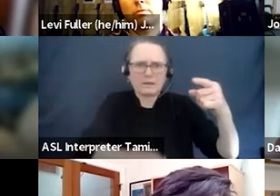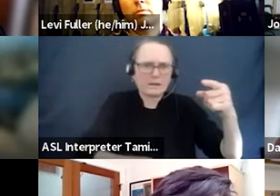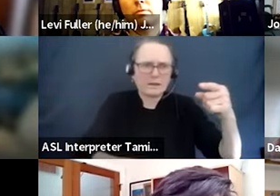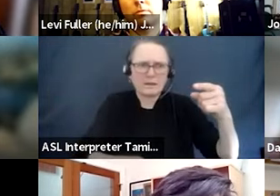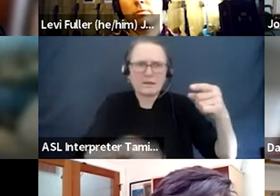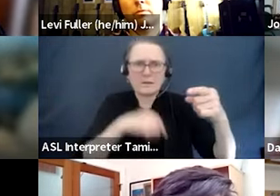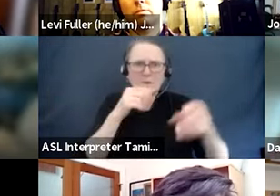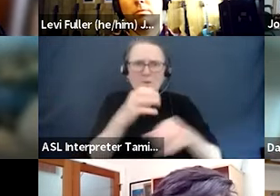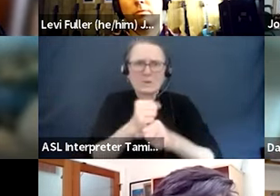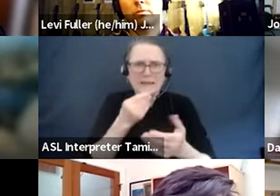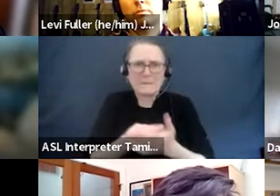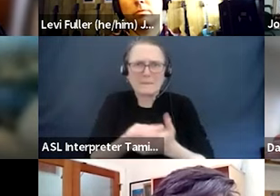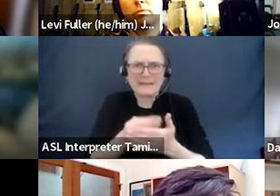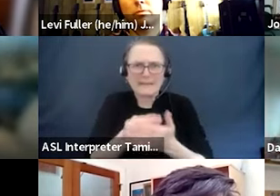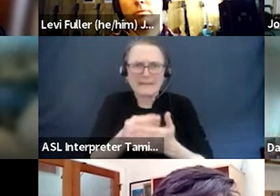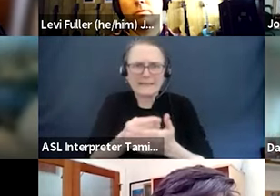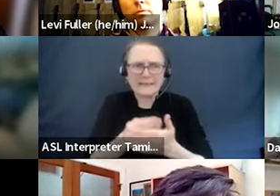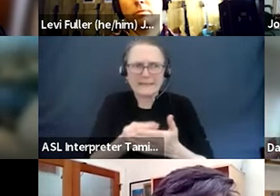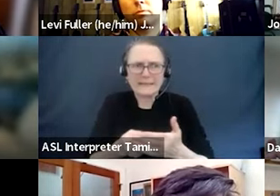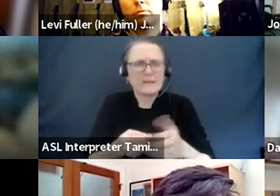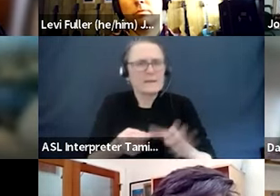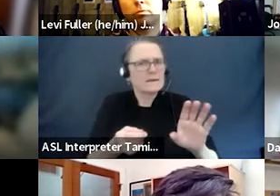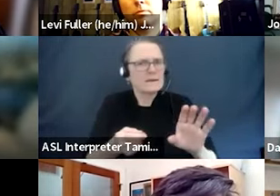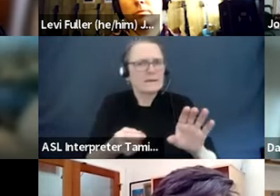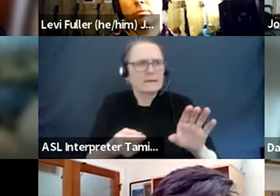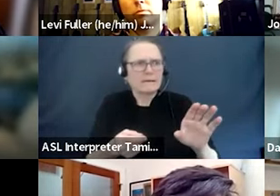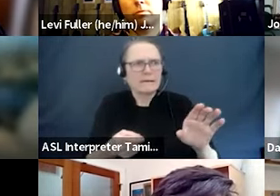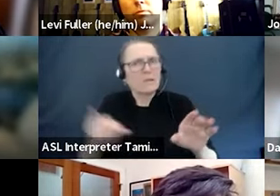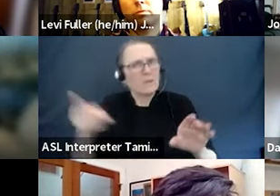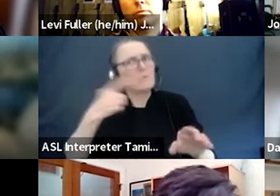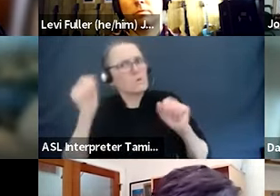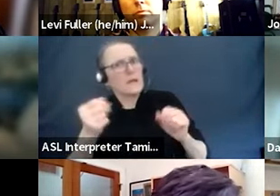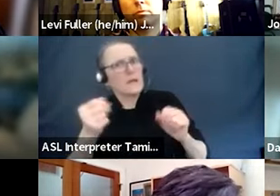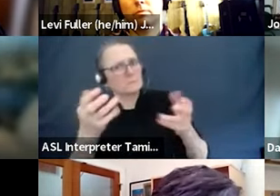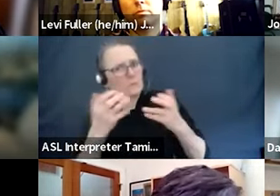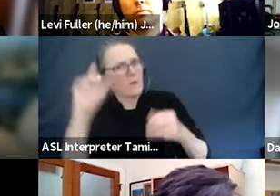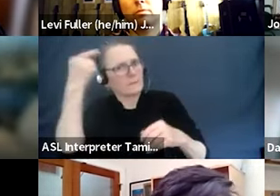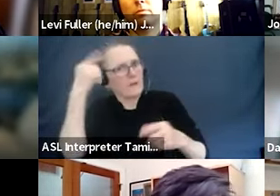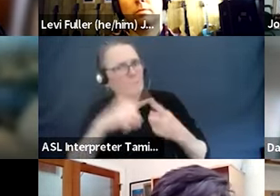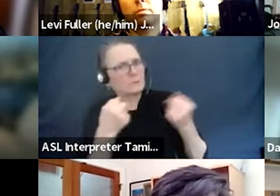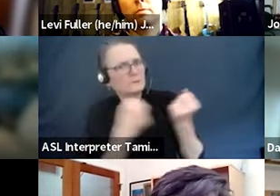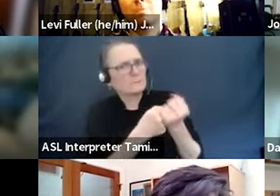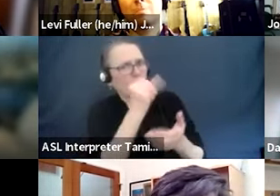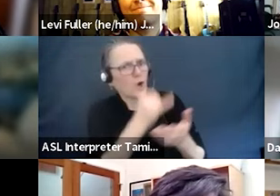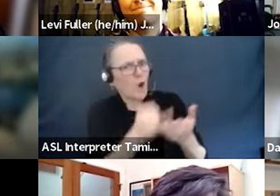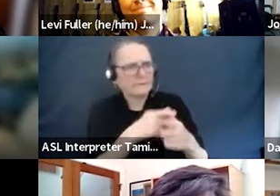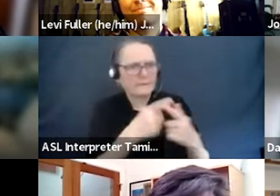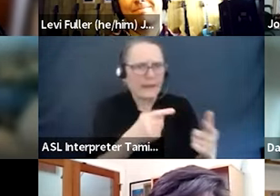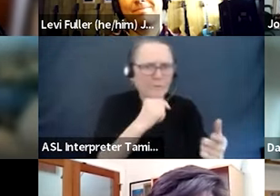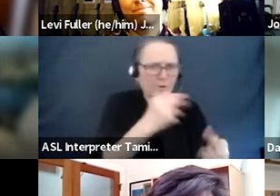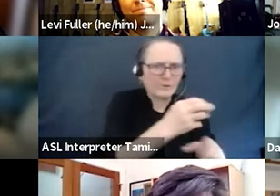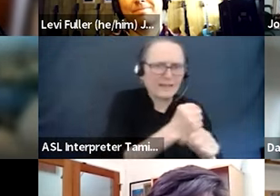connect between where we know their hearts are into action. Not exactly sure how to get there.